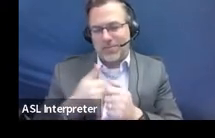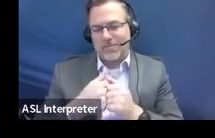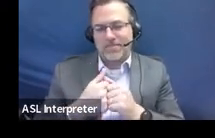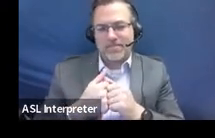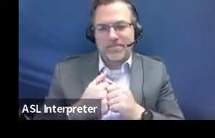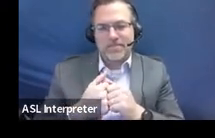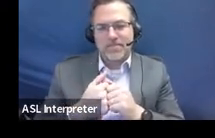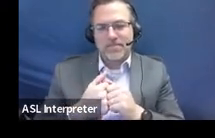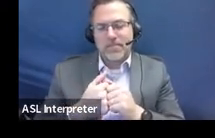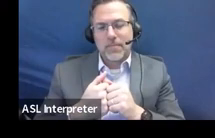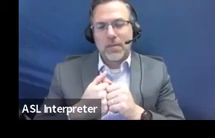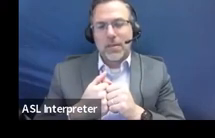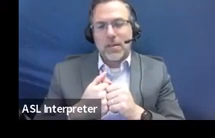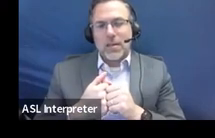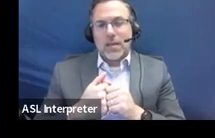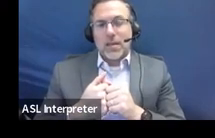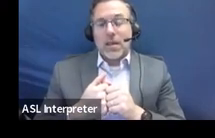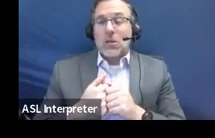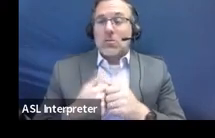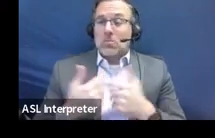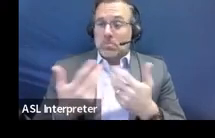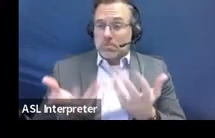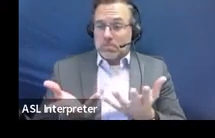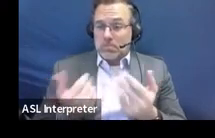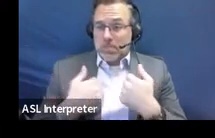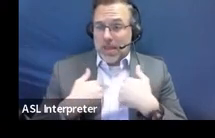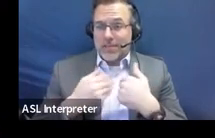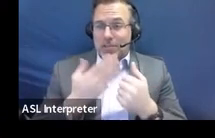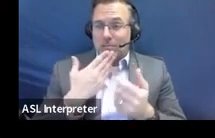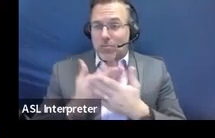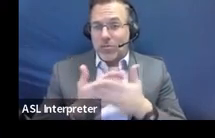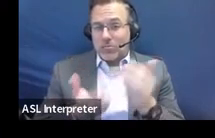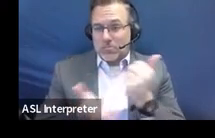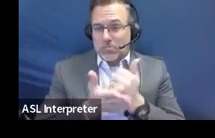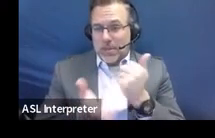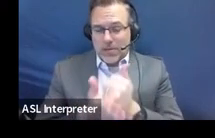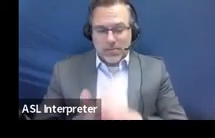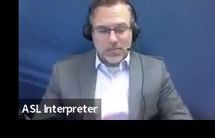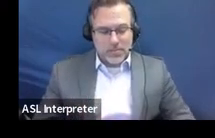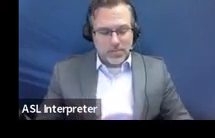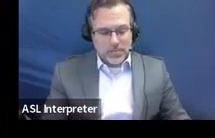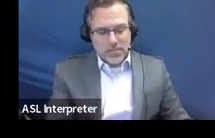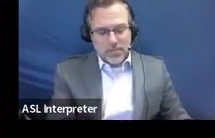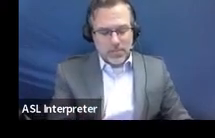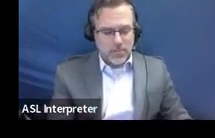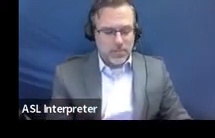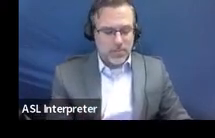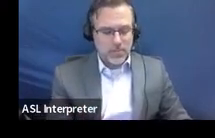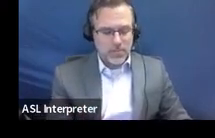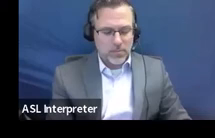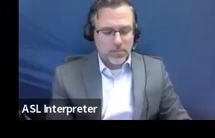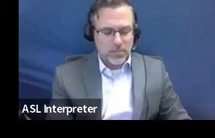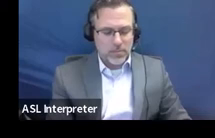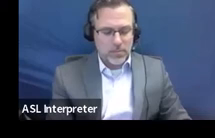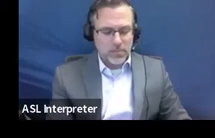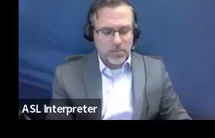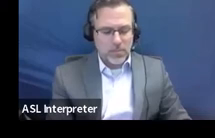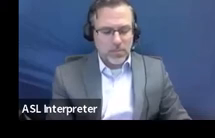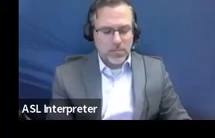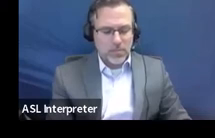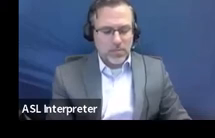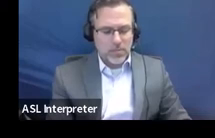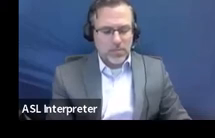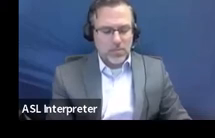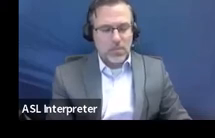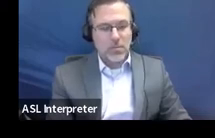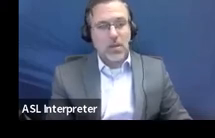And then here are some resources. So we have that procedural manual has all of these